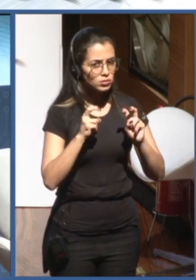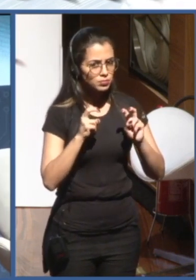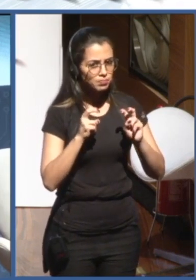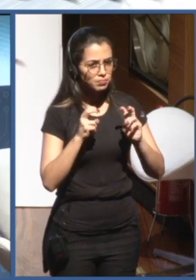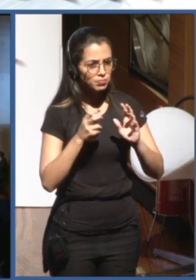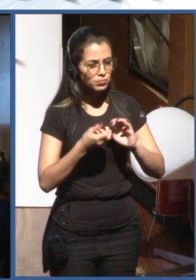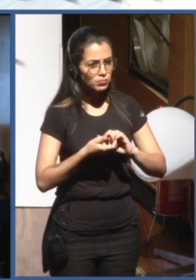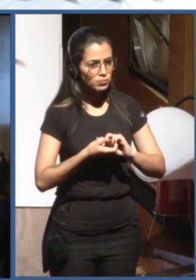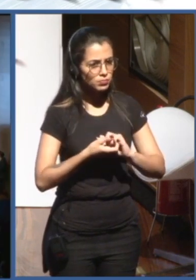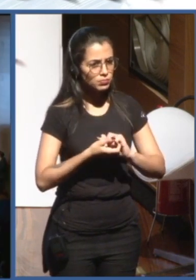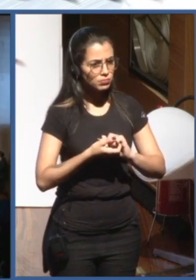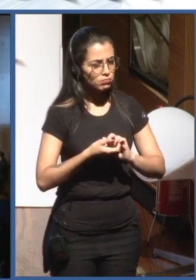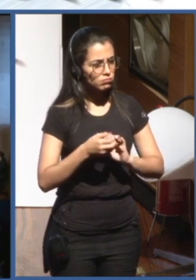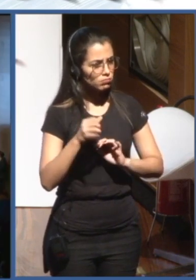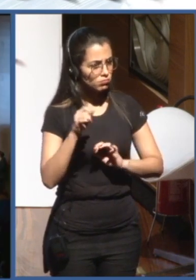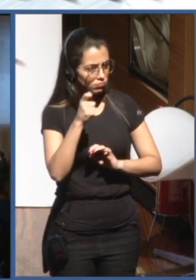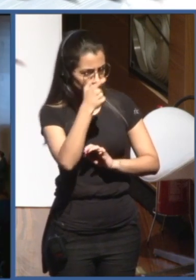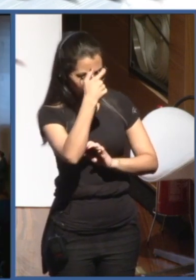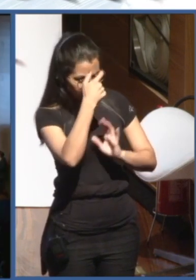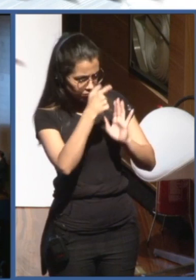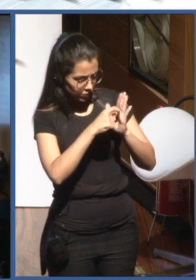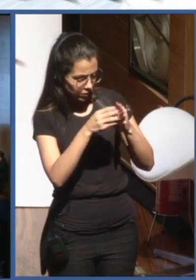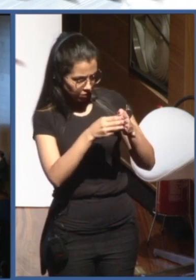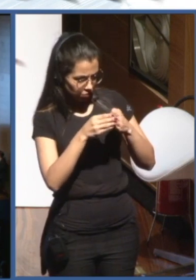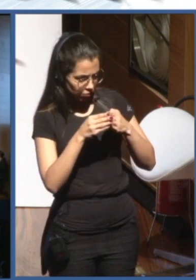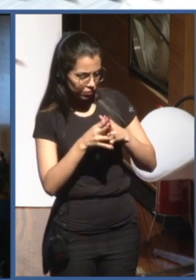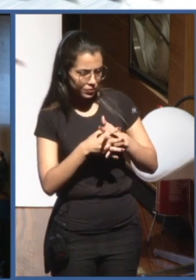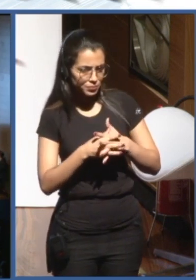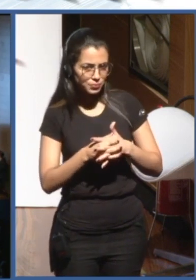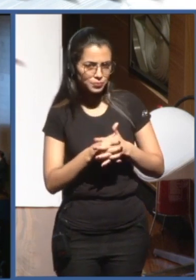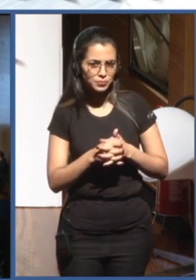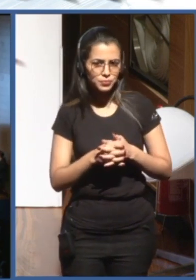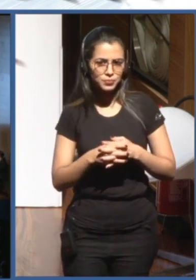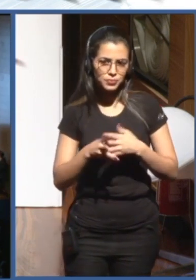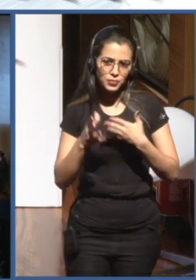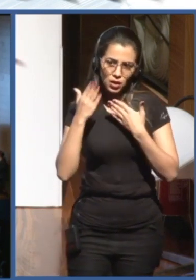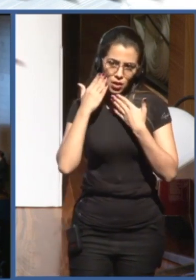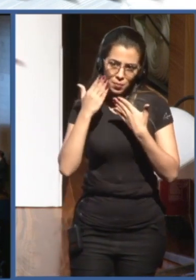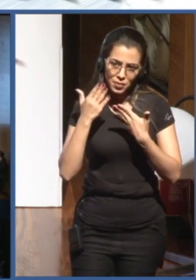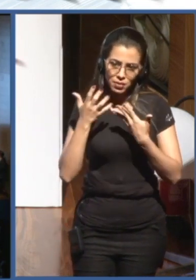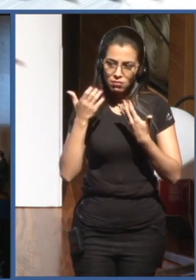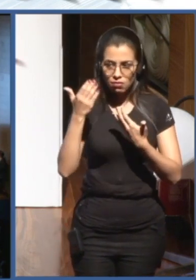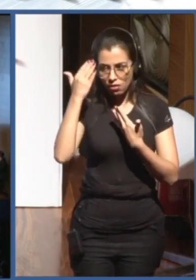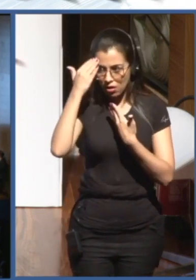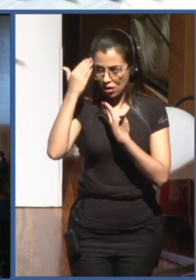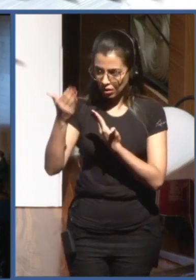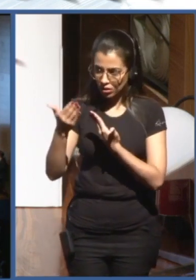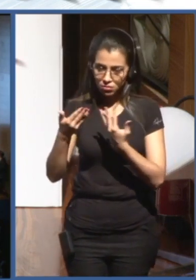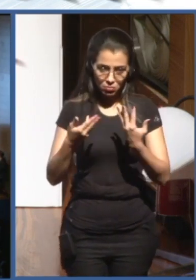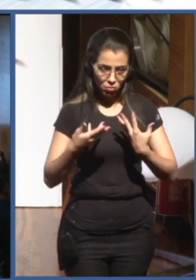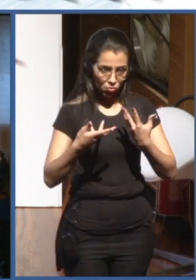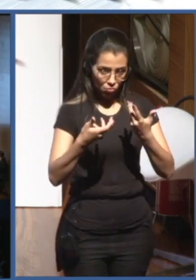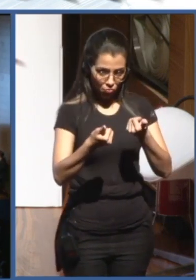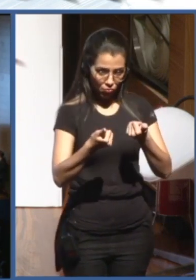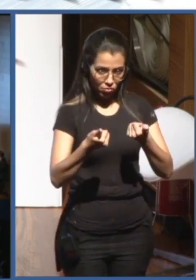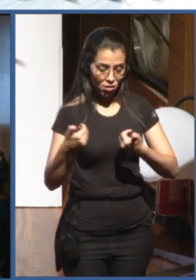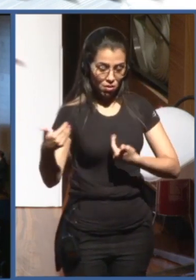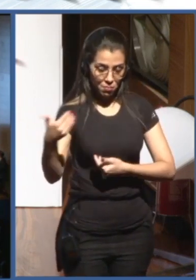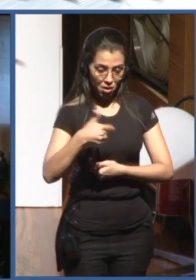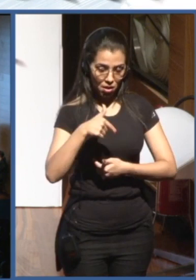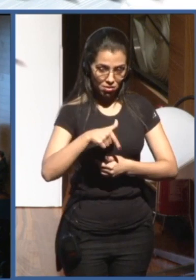Please, before it's yours. Thank you so much. First of all, I'd like to thank you so much for inviting me to join this amazing panel.